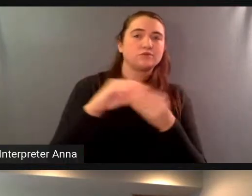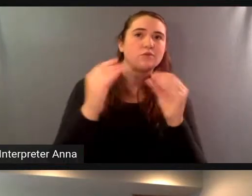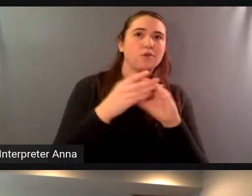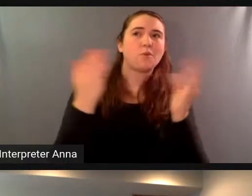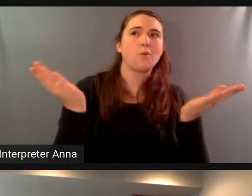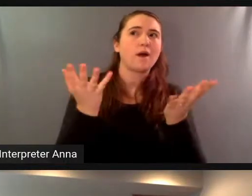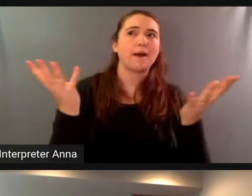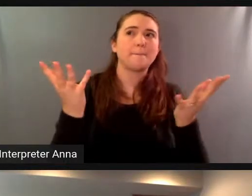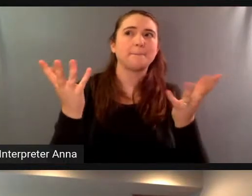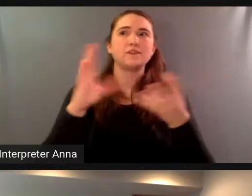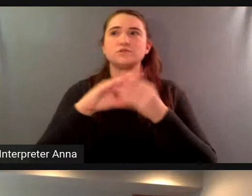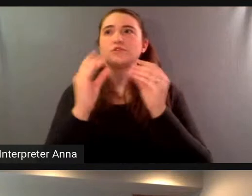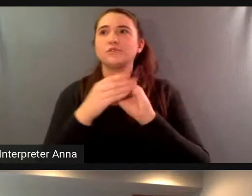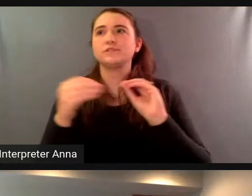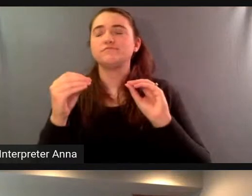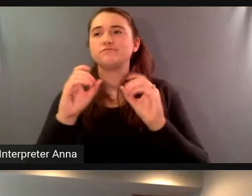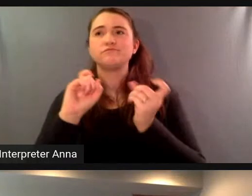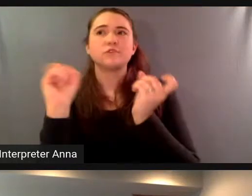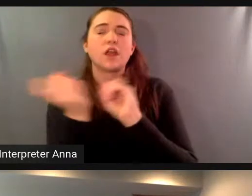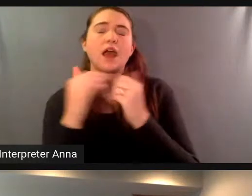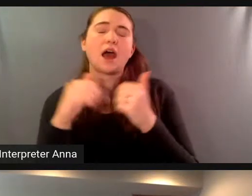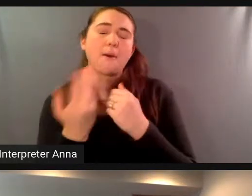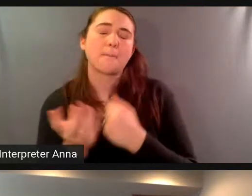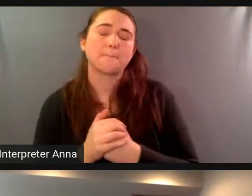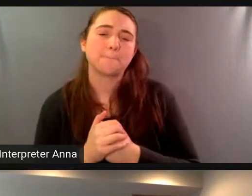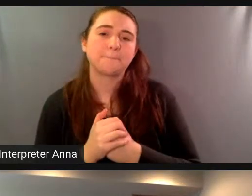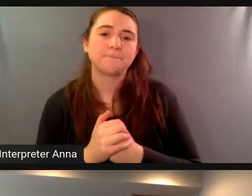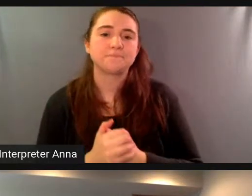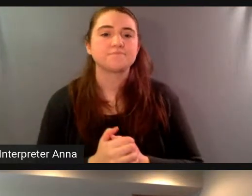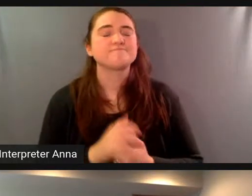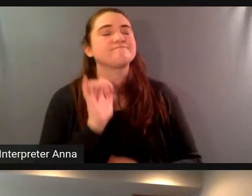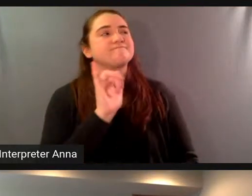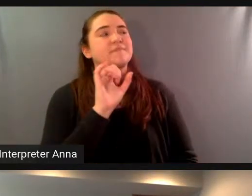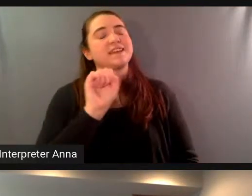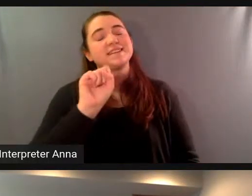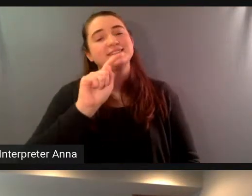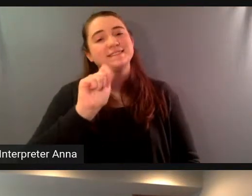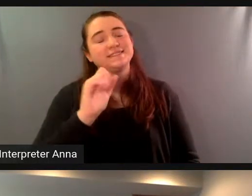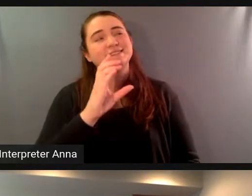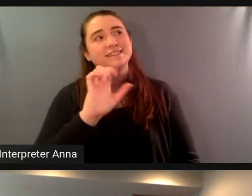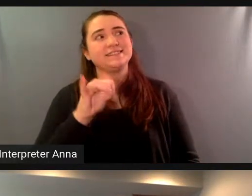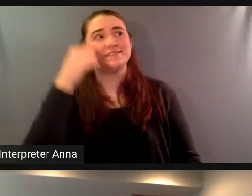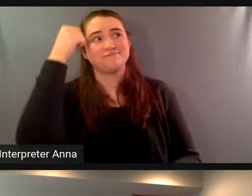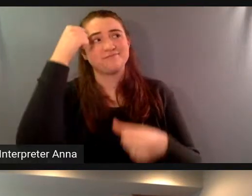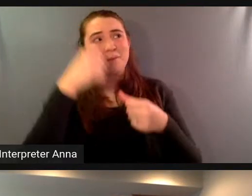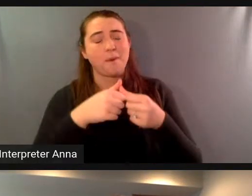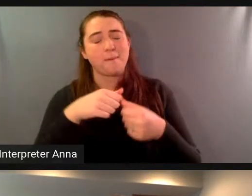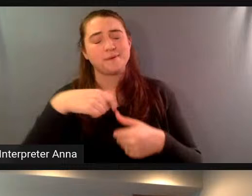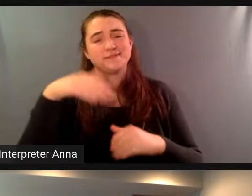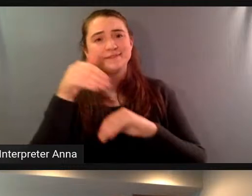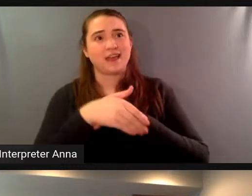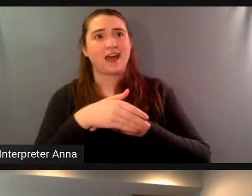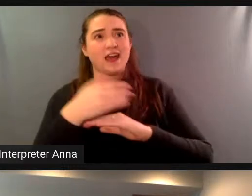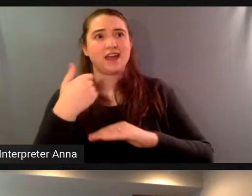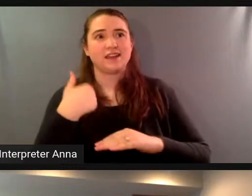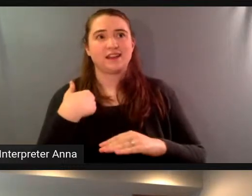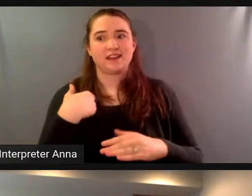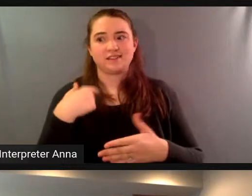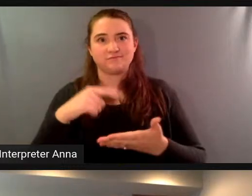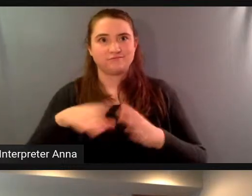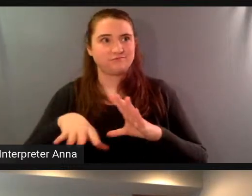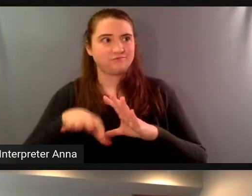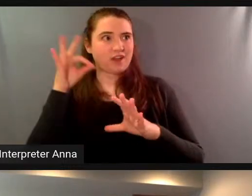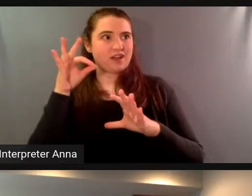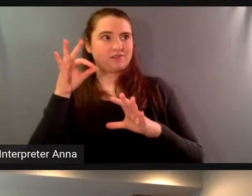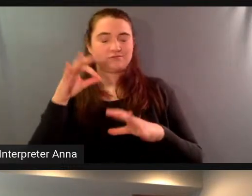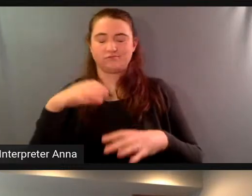well um stacy probably remembers the night i came across these startling images of eight